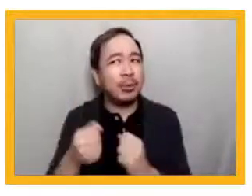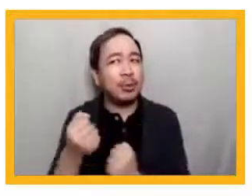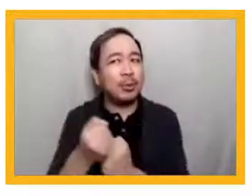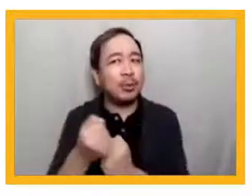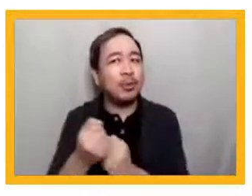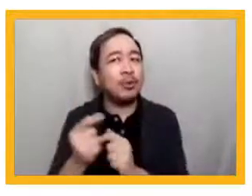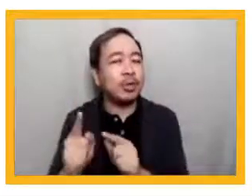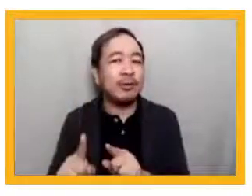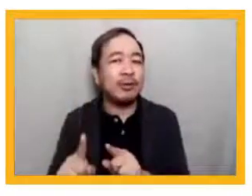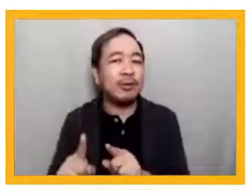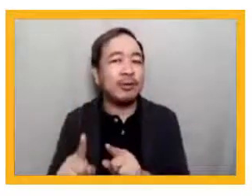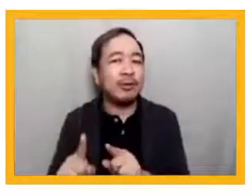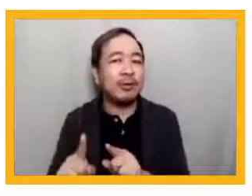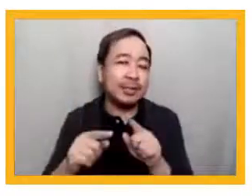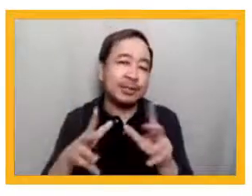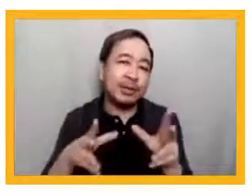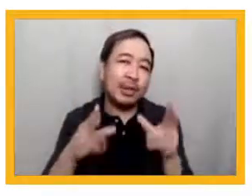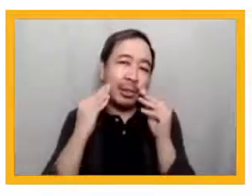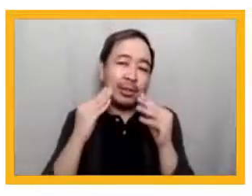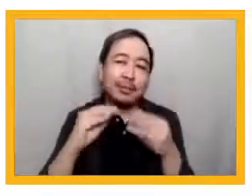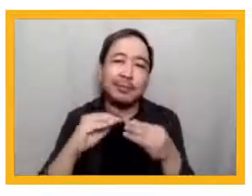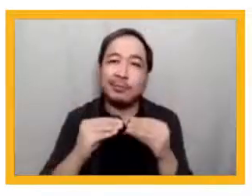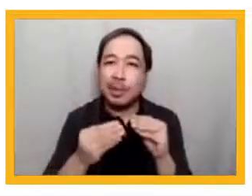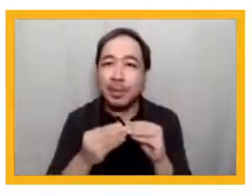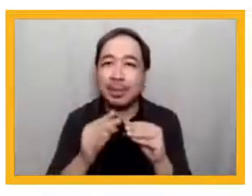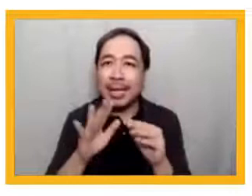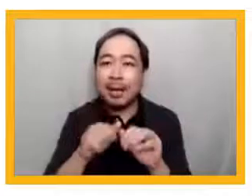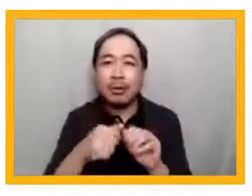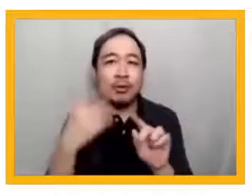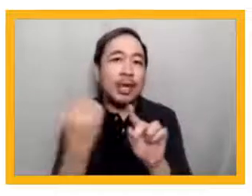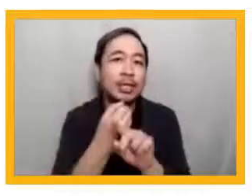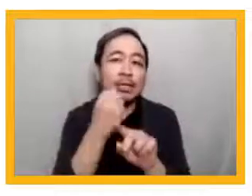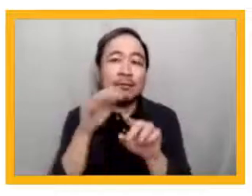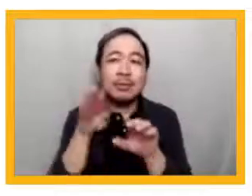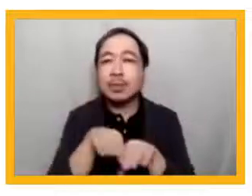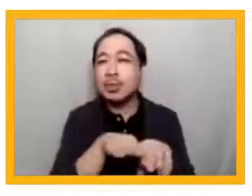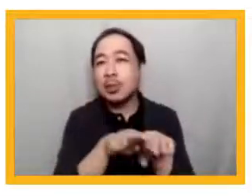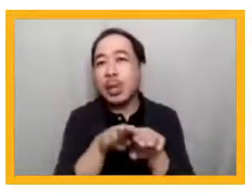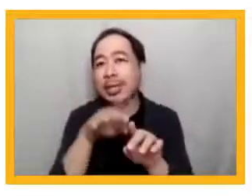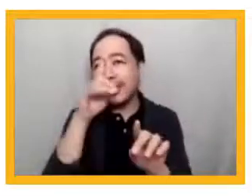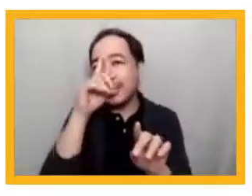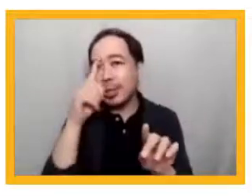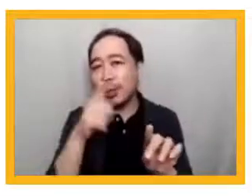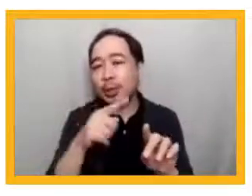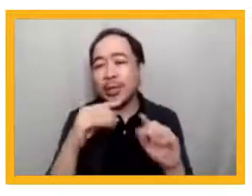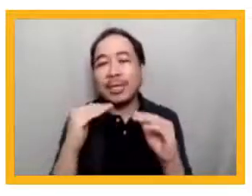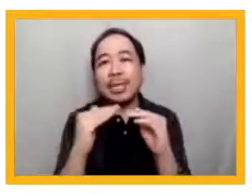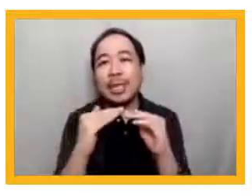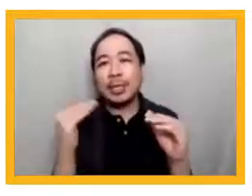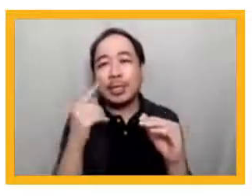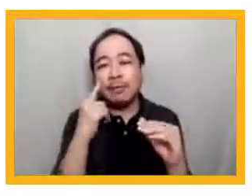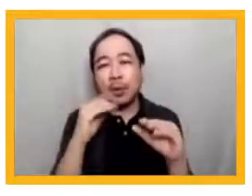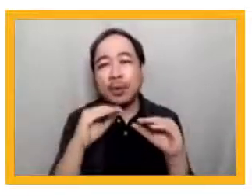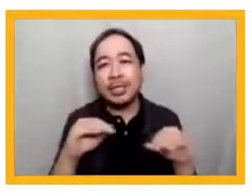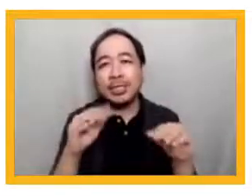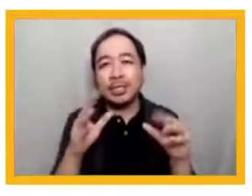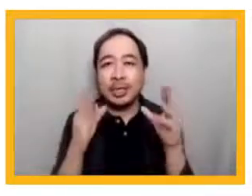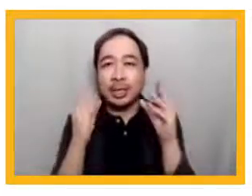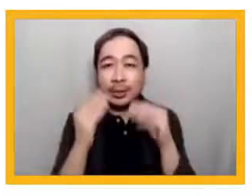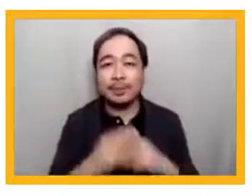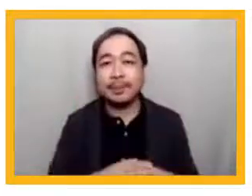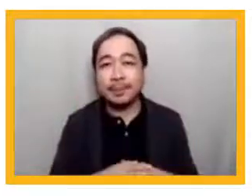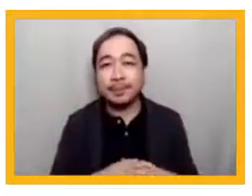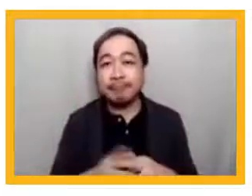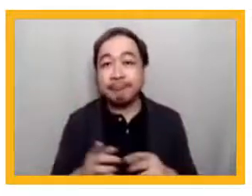the learning crisis and achieving our common shared objective of teaching and learning equity. We may recall the concept of